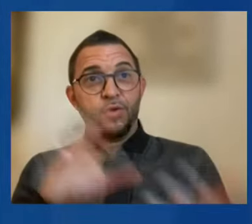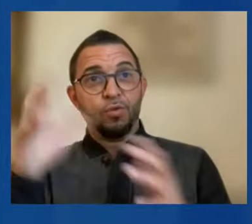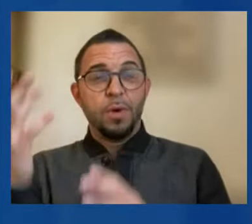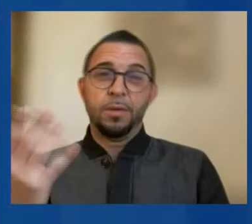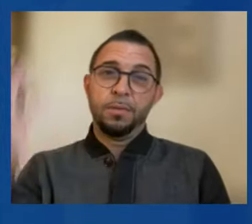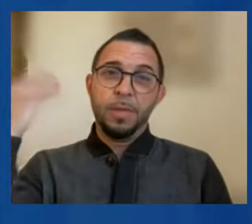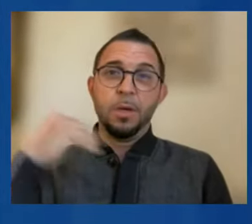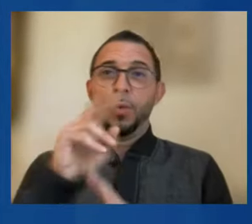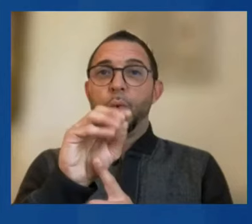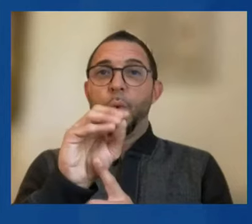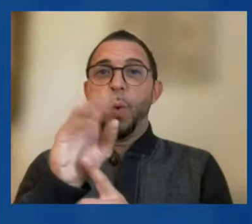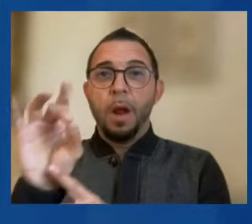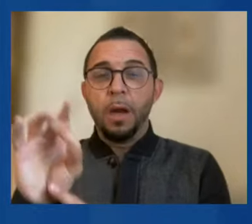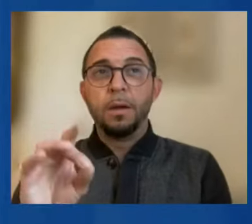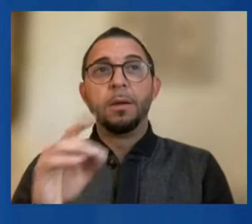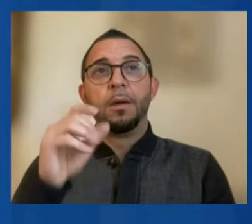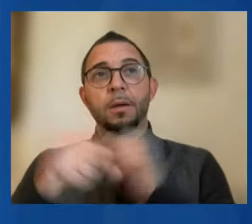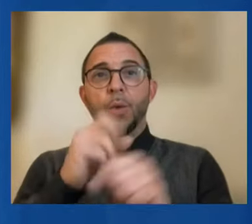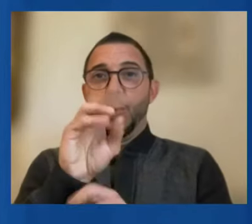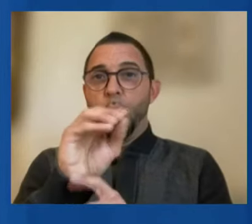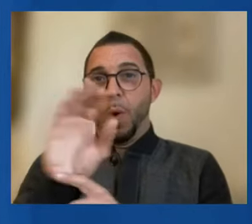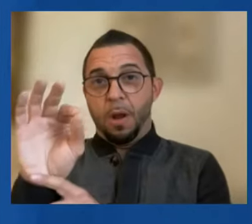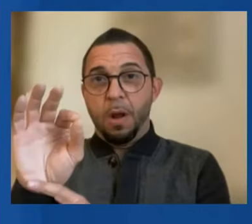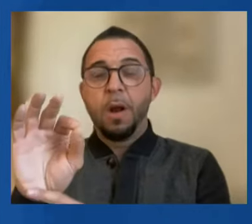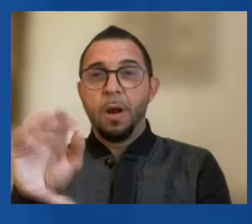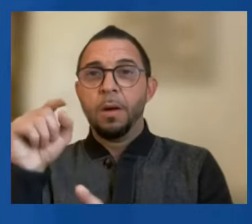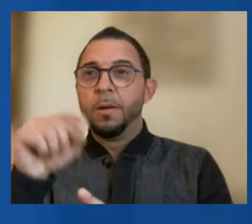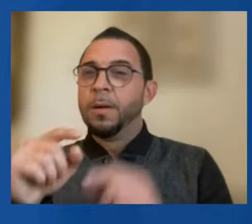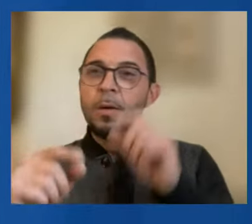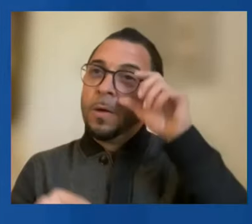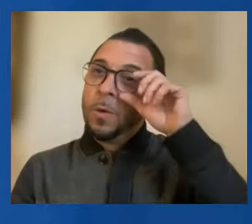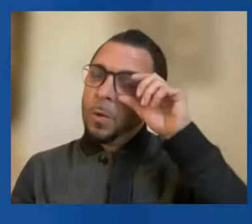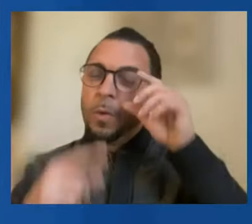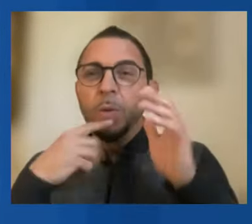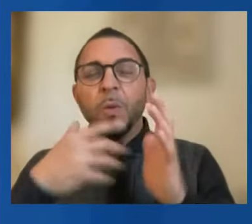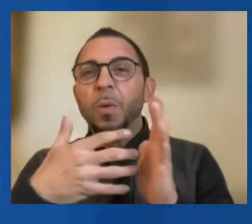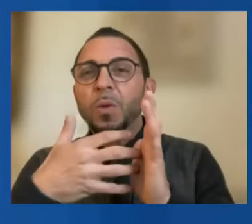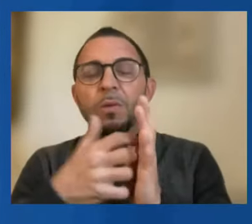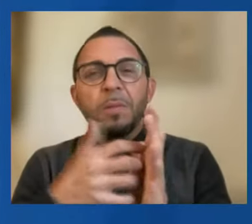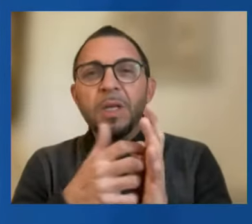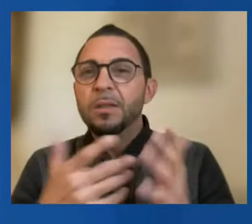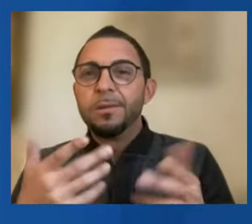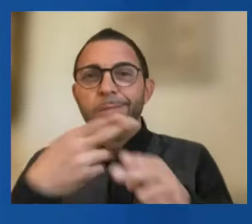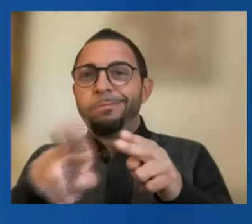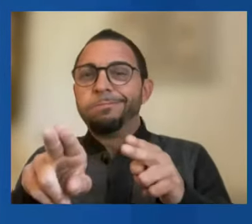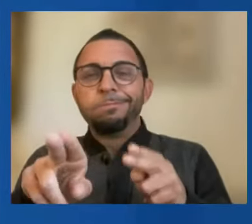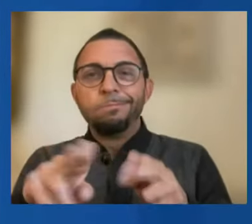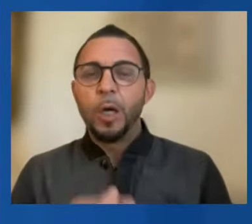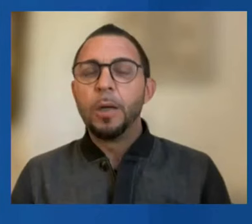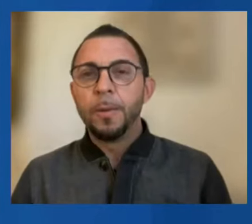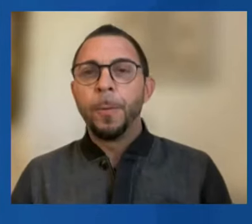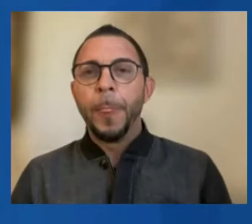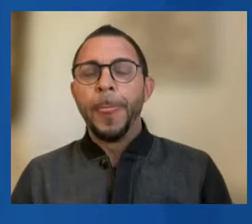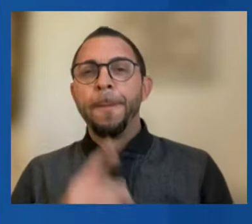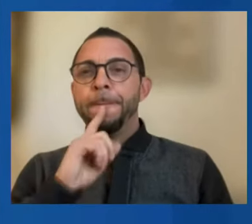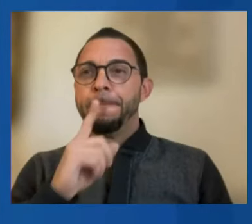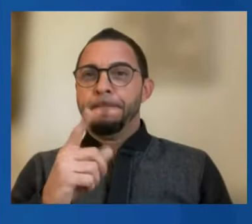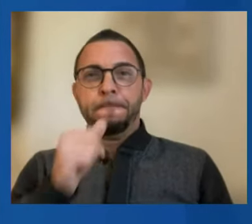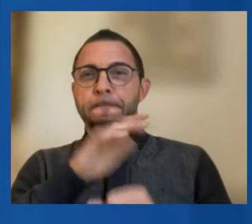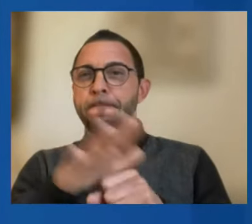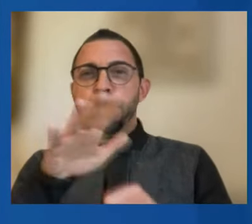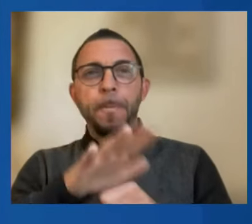-2009 was too timid and short-lived. With inadequate global